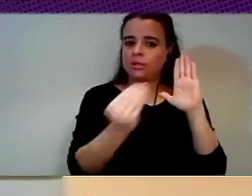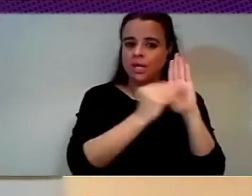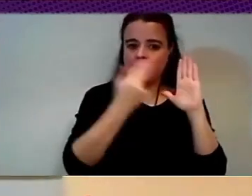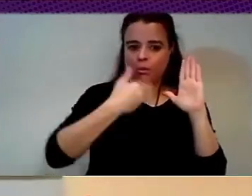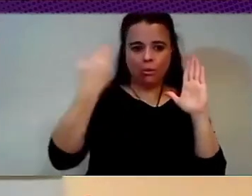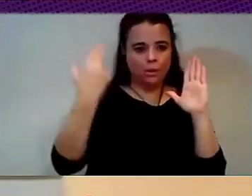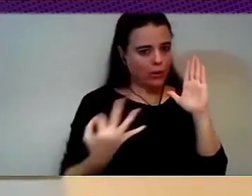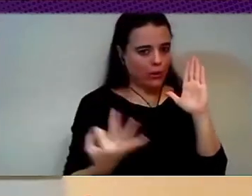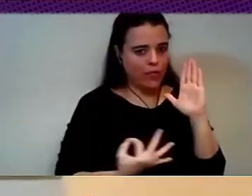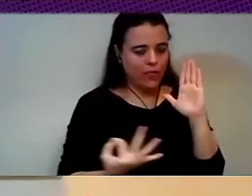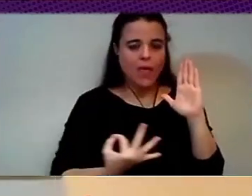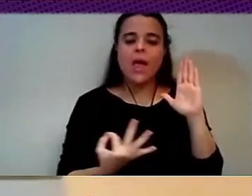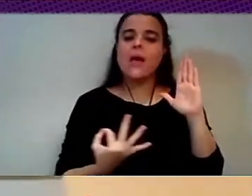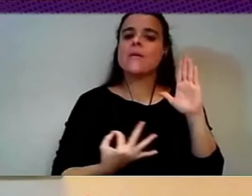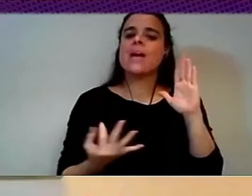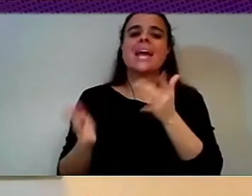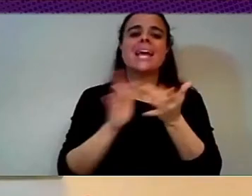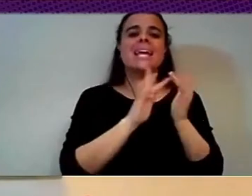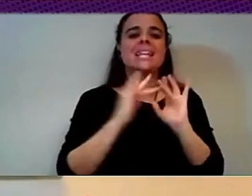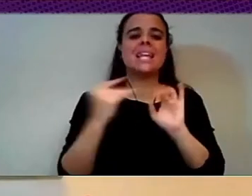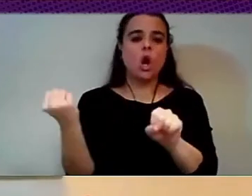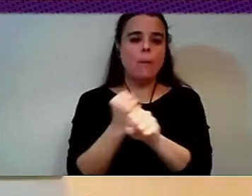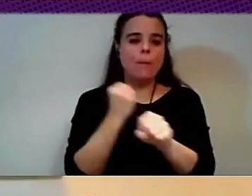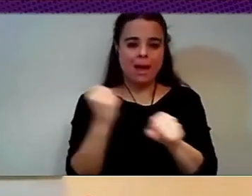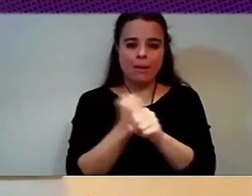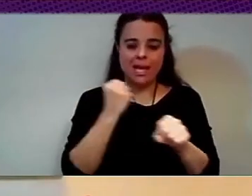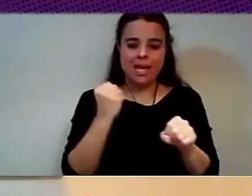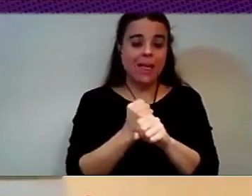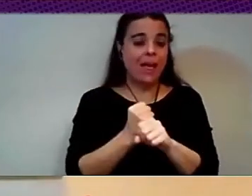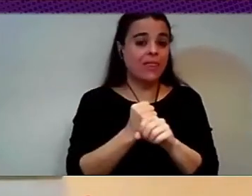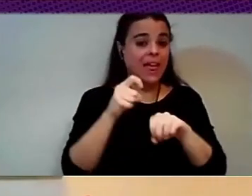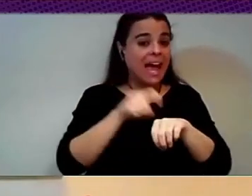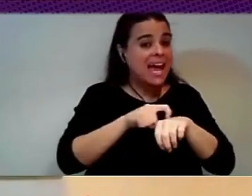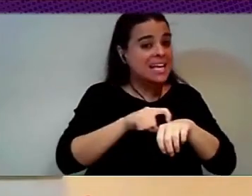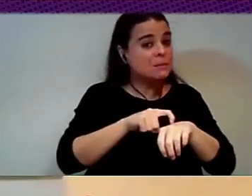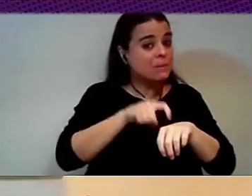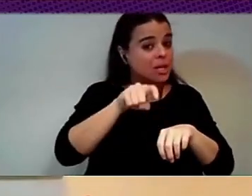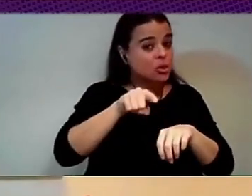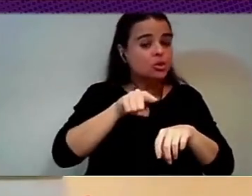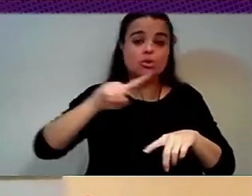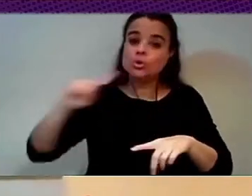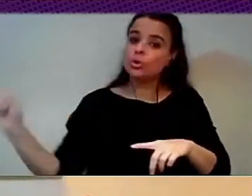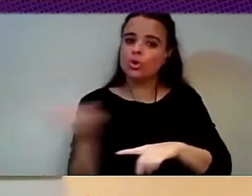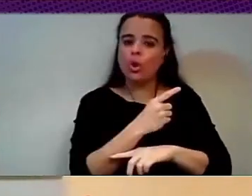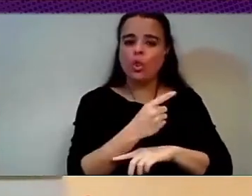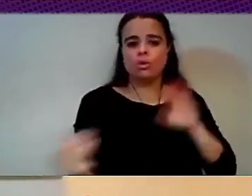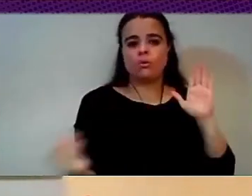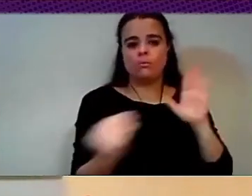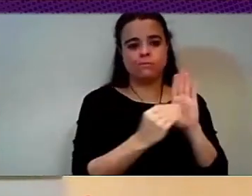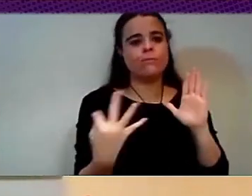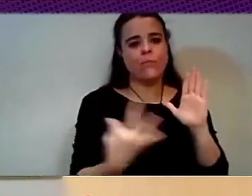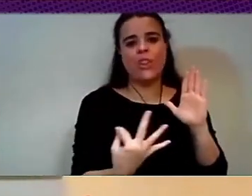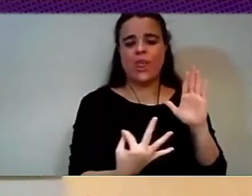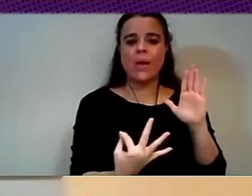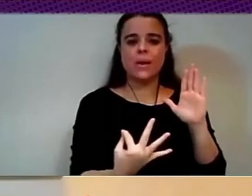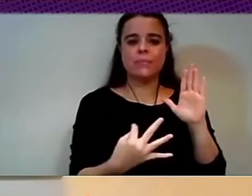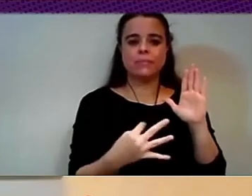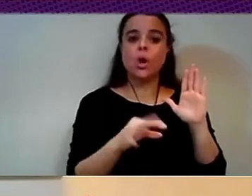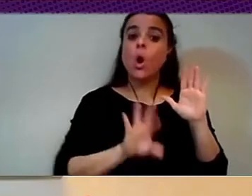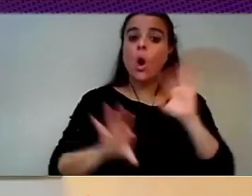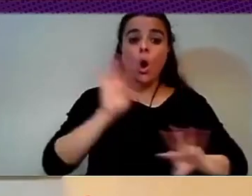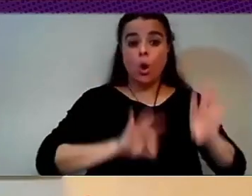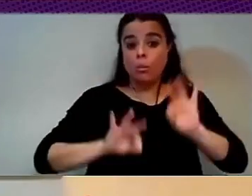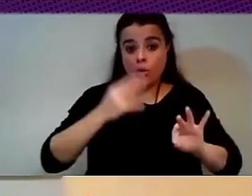they have to be in and they are political choices, of course. And then, so just to say the